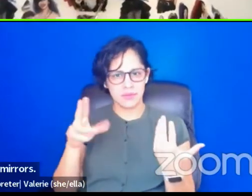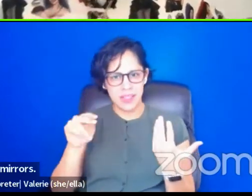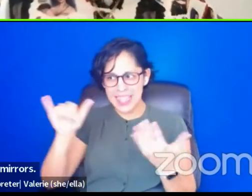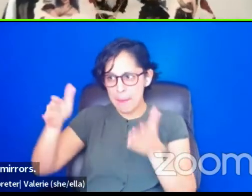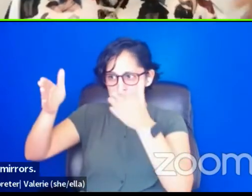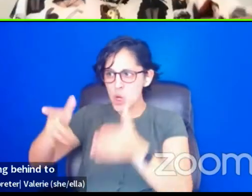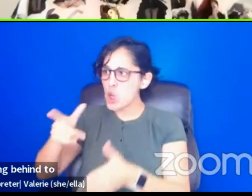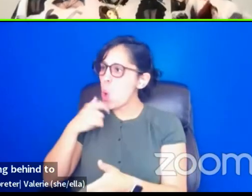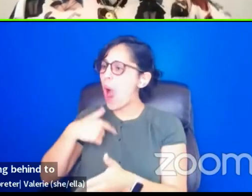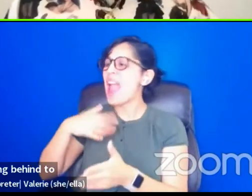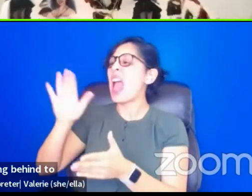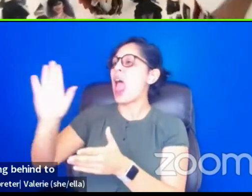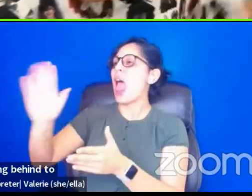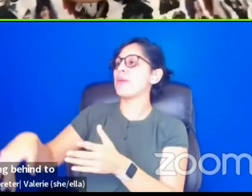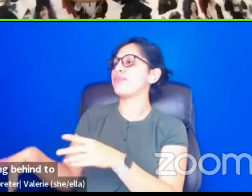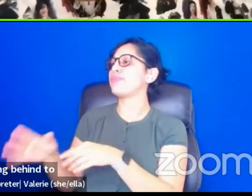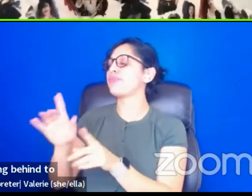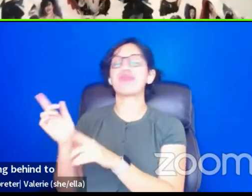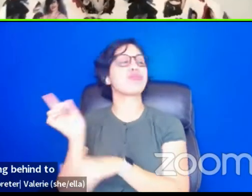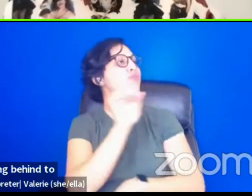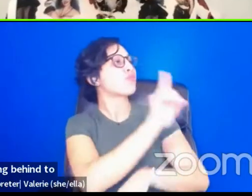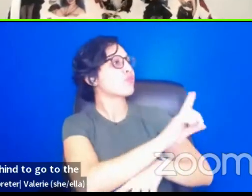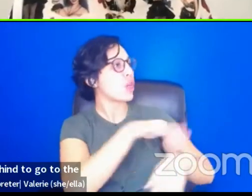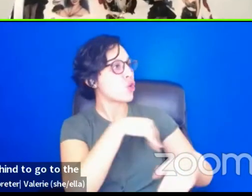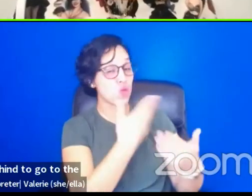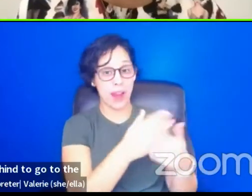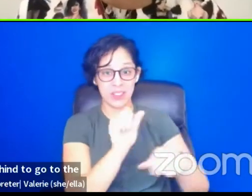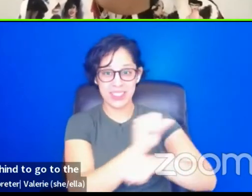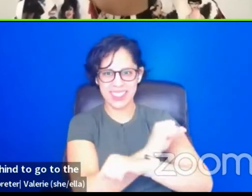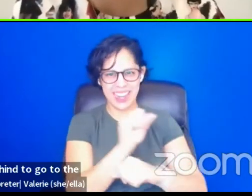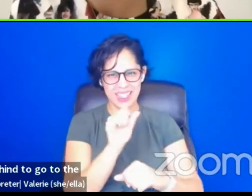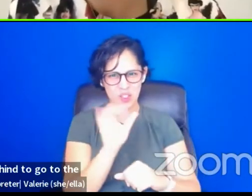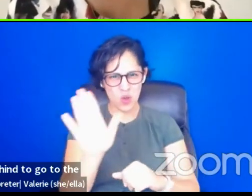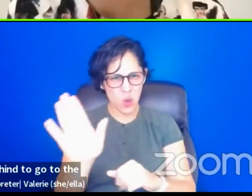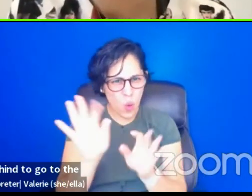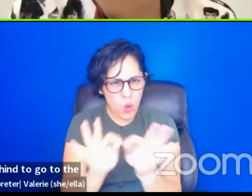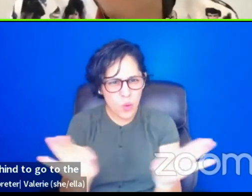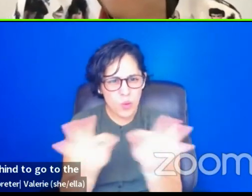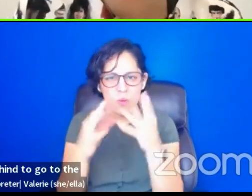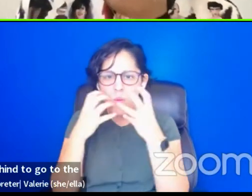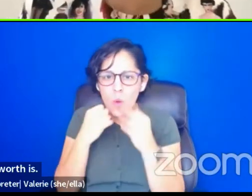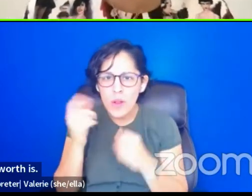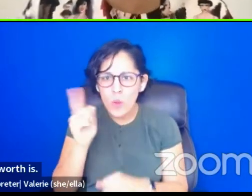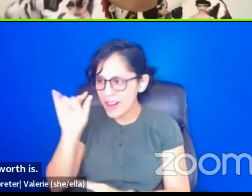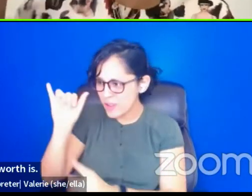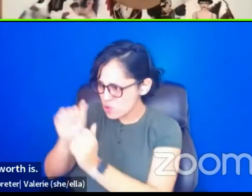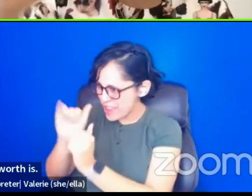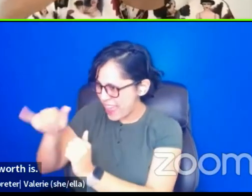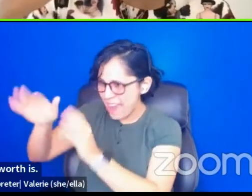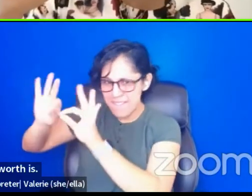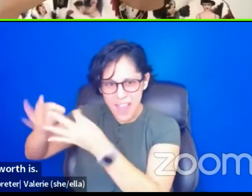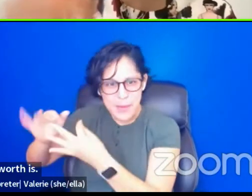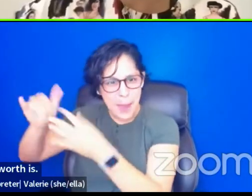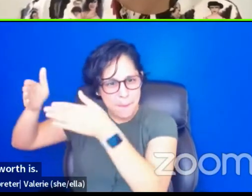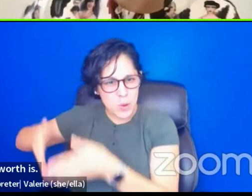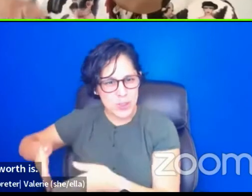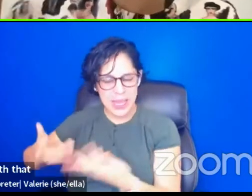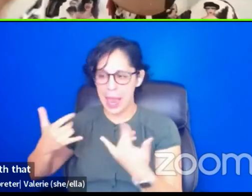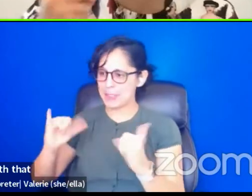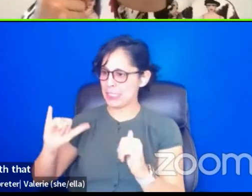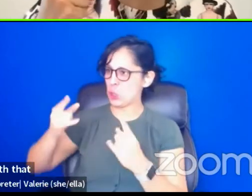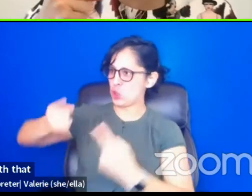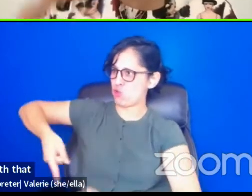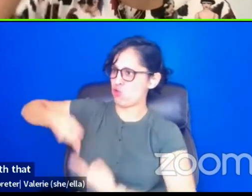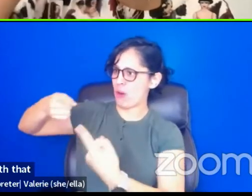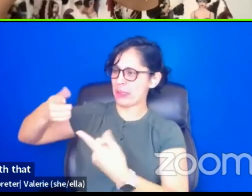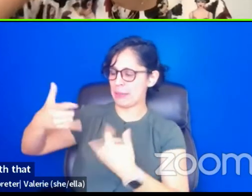to go to the stage. That's where your worth is. And I, I'm still grappling with that. I'm